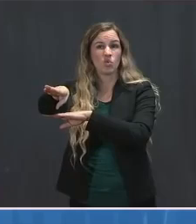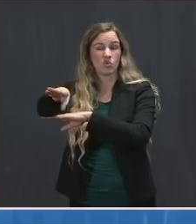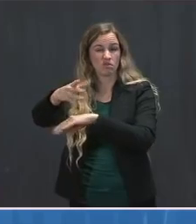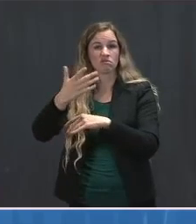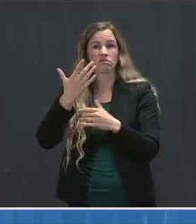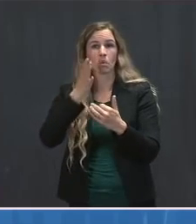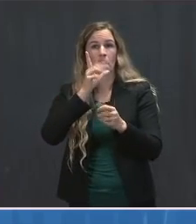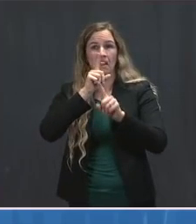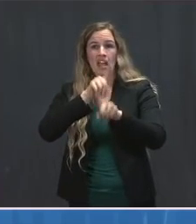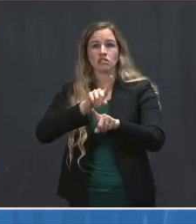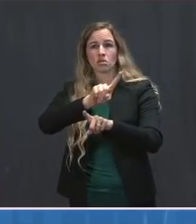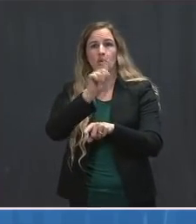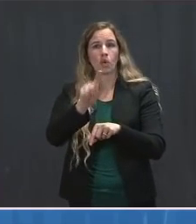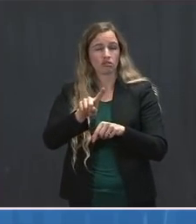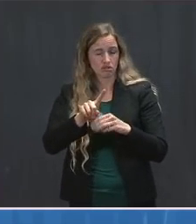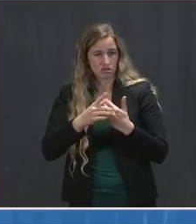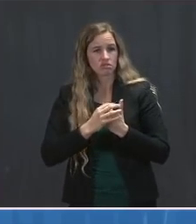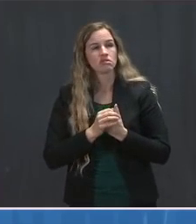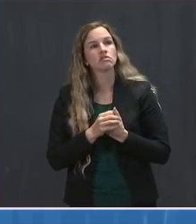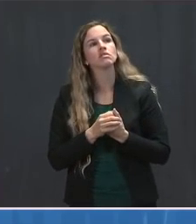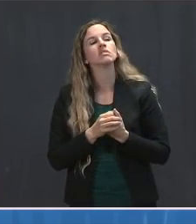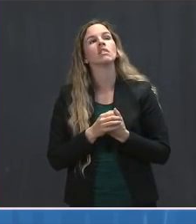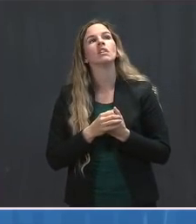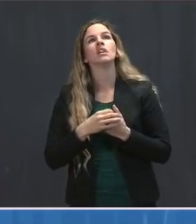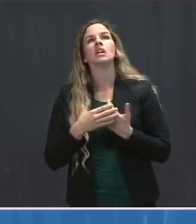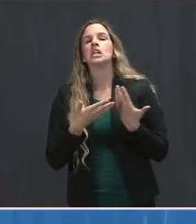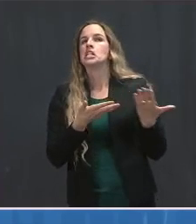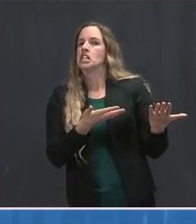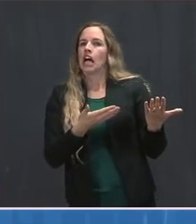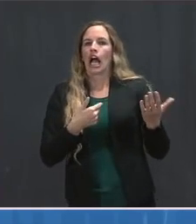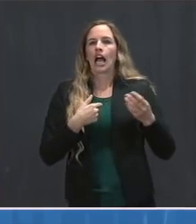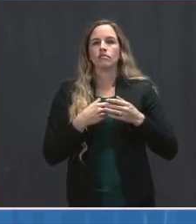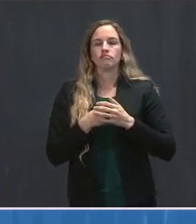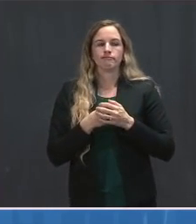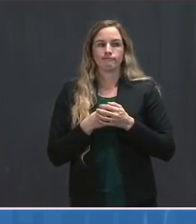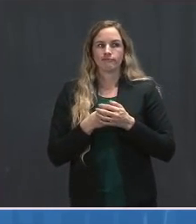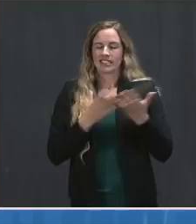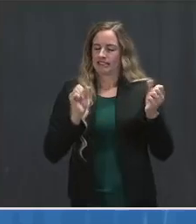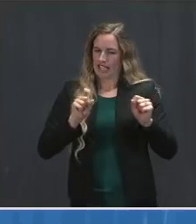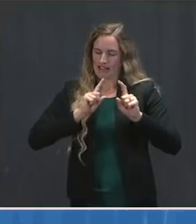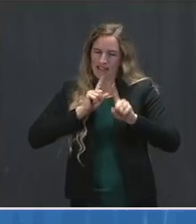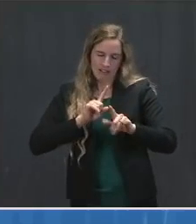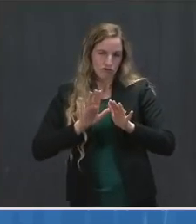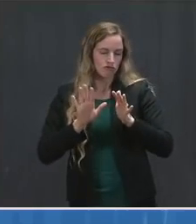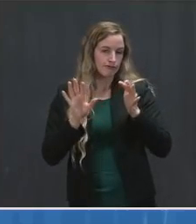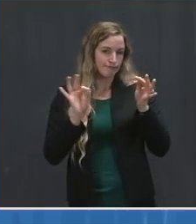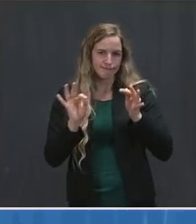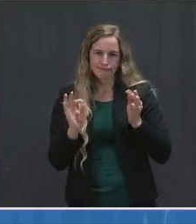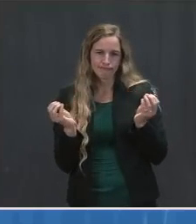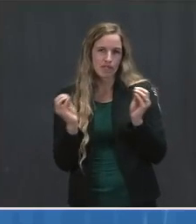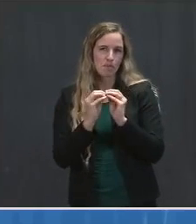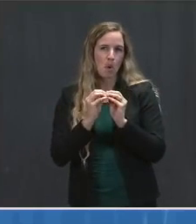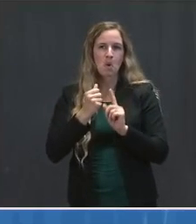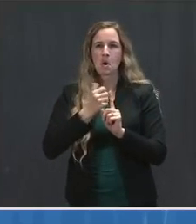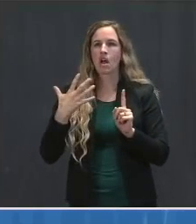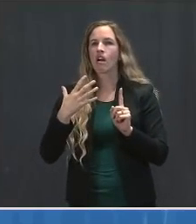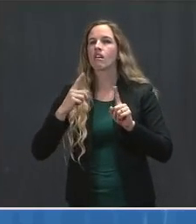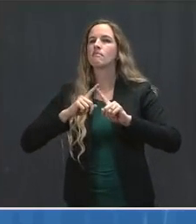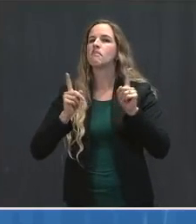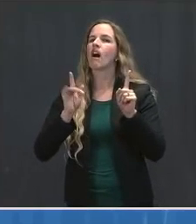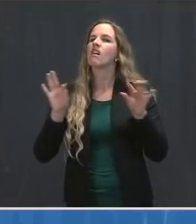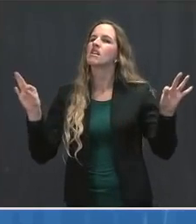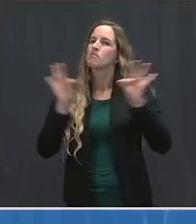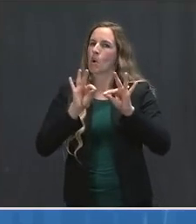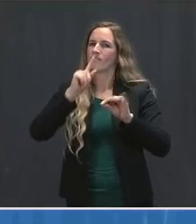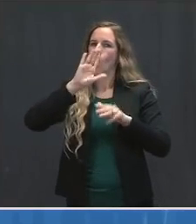specifically about their announcement. All I can tell you is that it is such a critical part of our all-of-government response